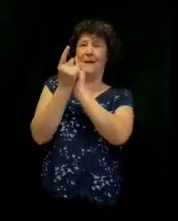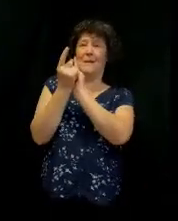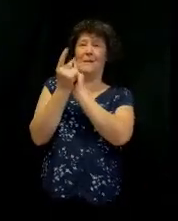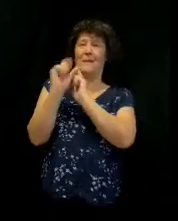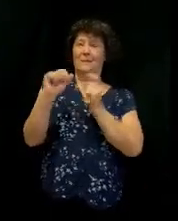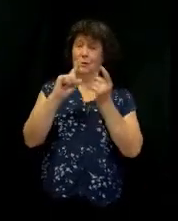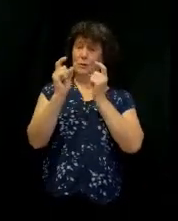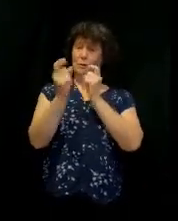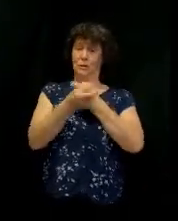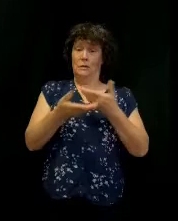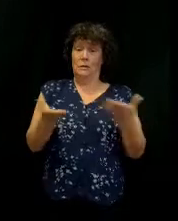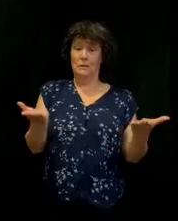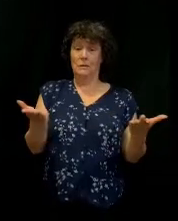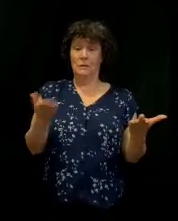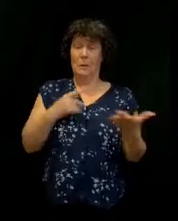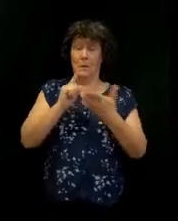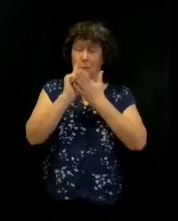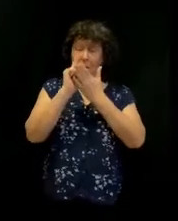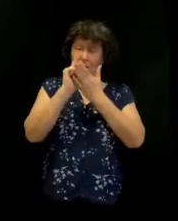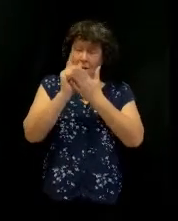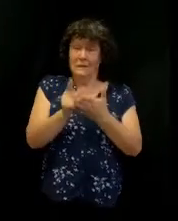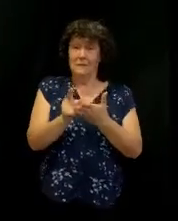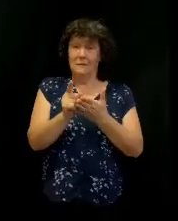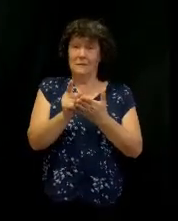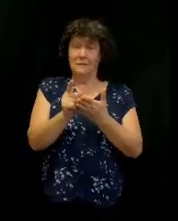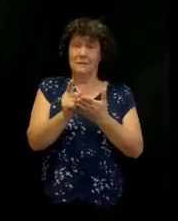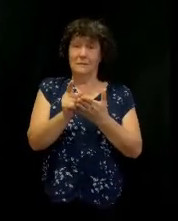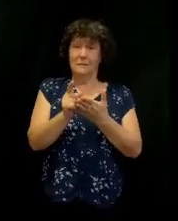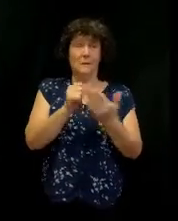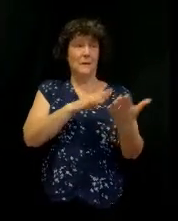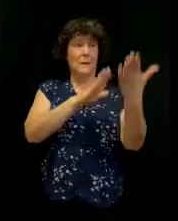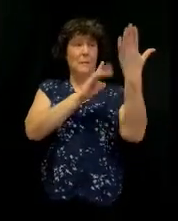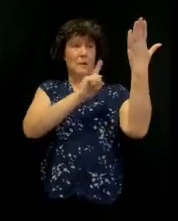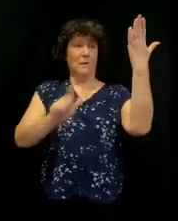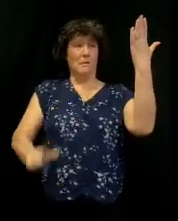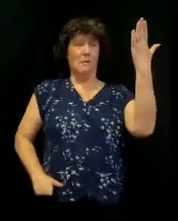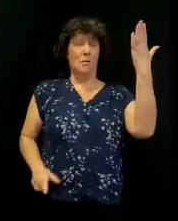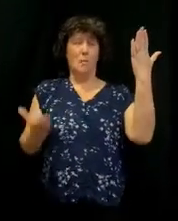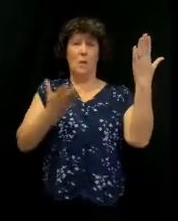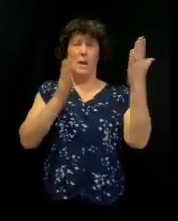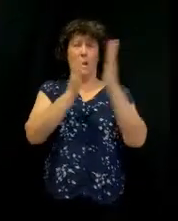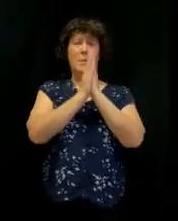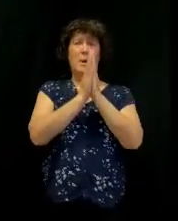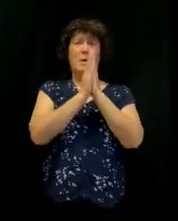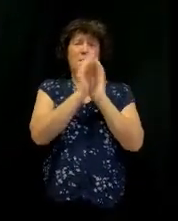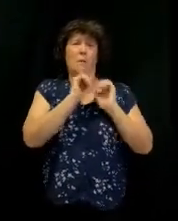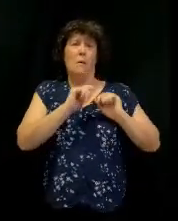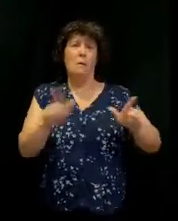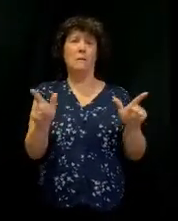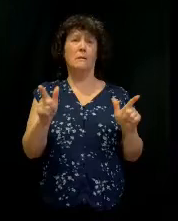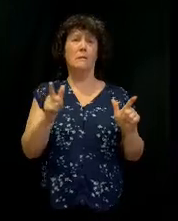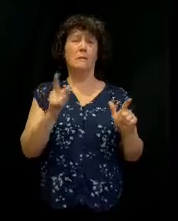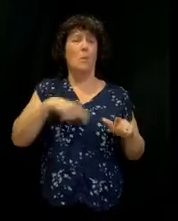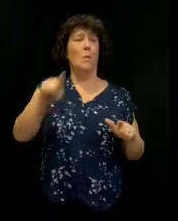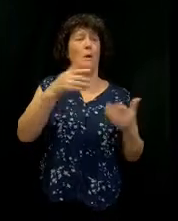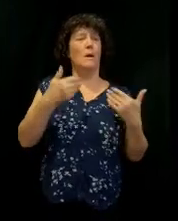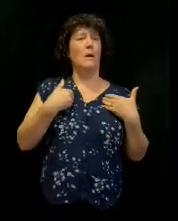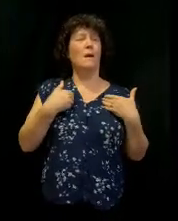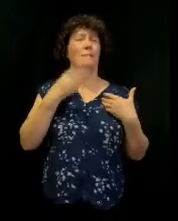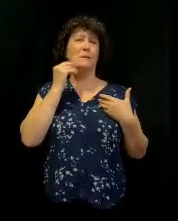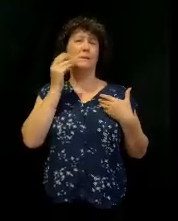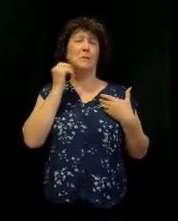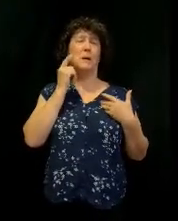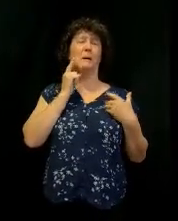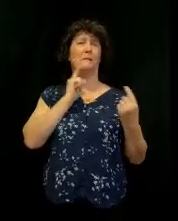things. In one moment, in one moment in the presence of the Lord. It's what I pray for you all the time. That we would have encounters in this church.